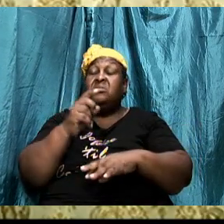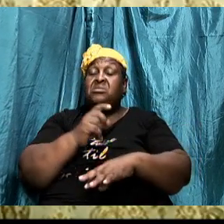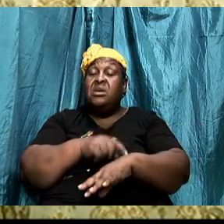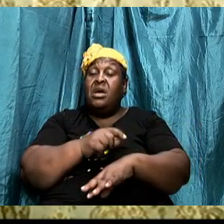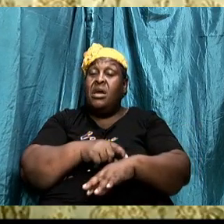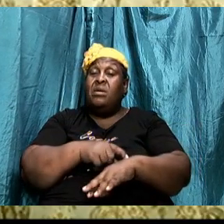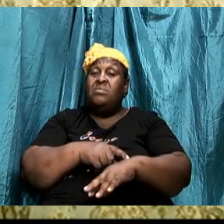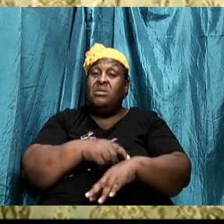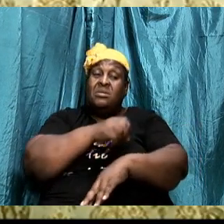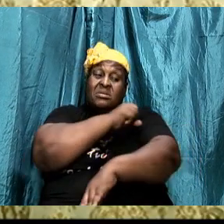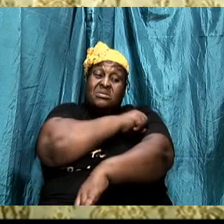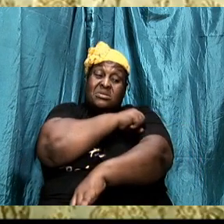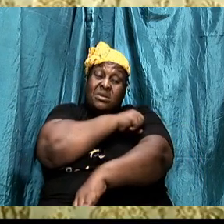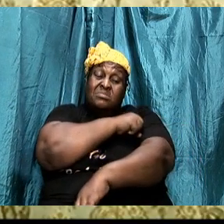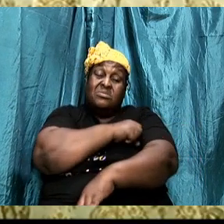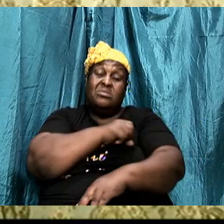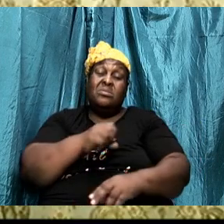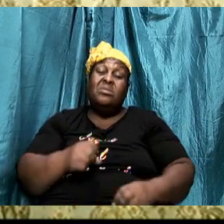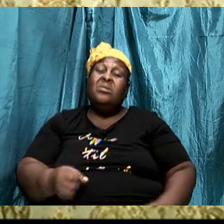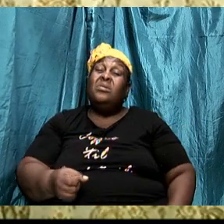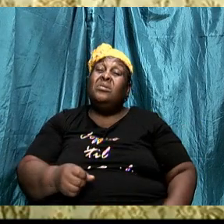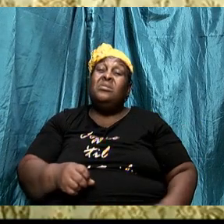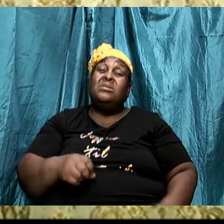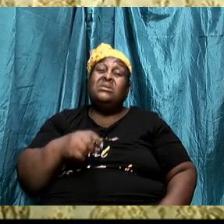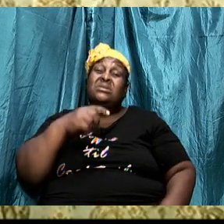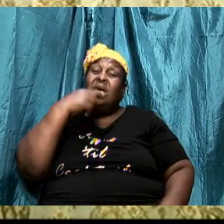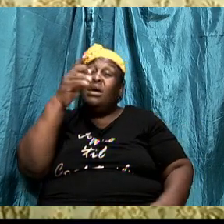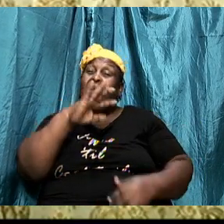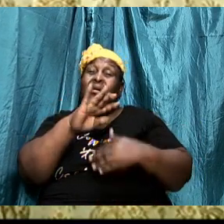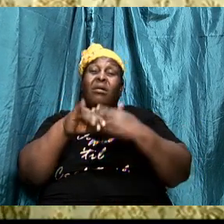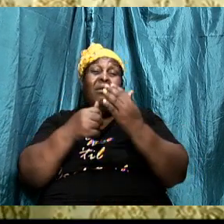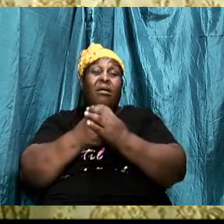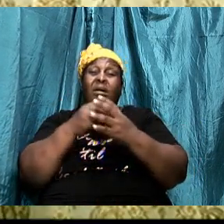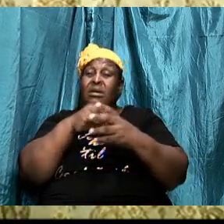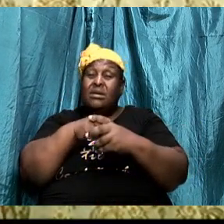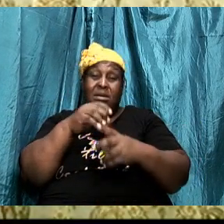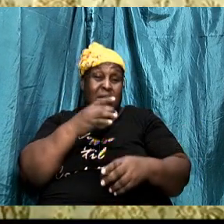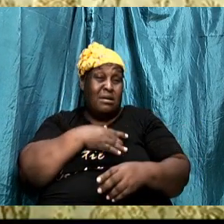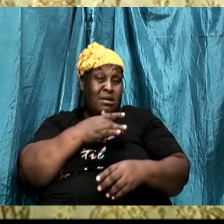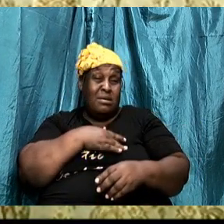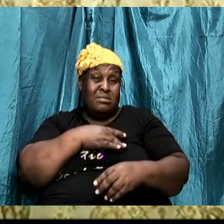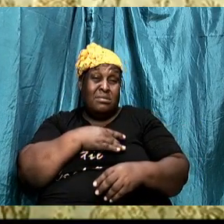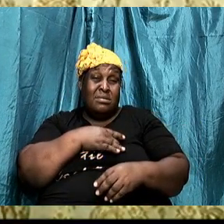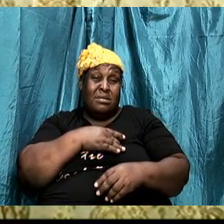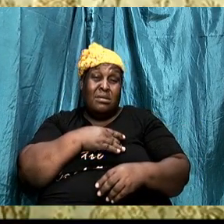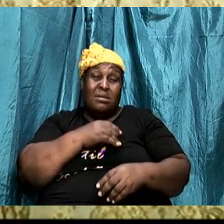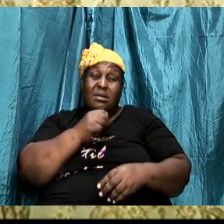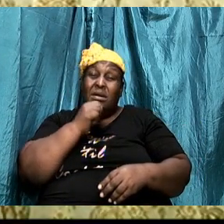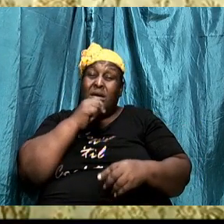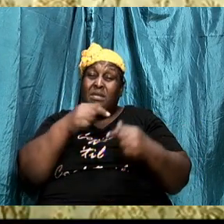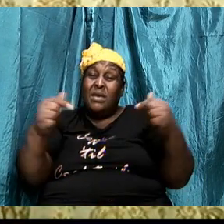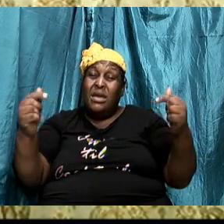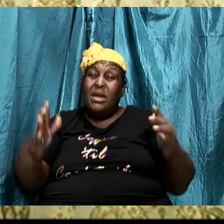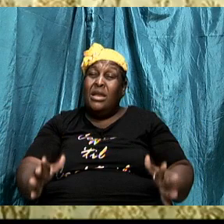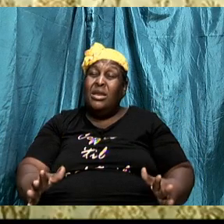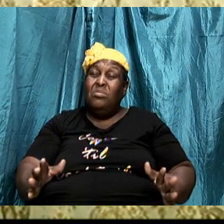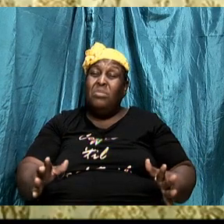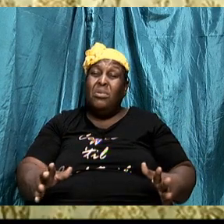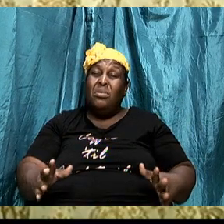and they cut his locks. And when he got up this time to shake, there was no strength.